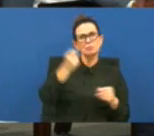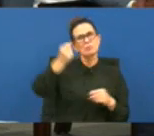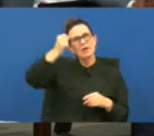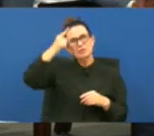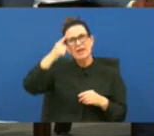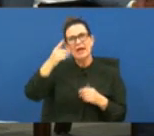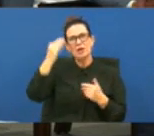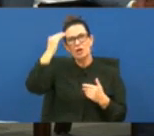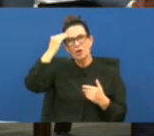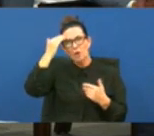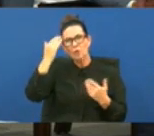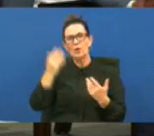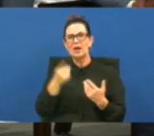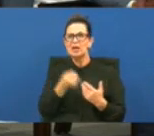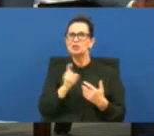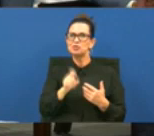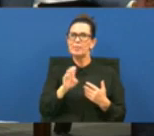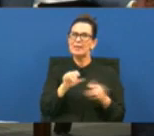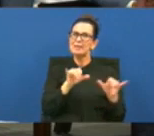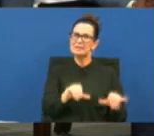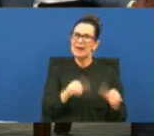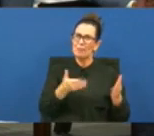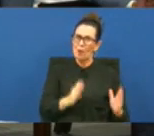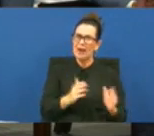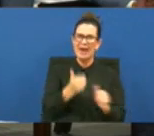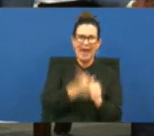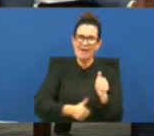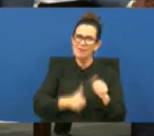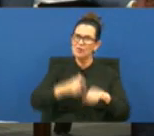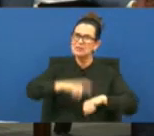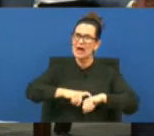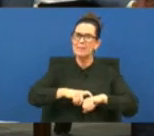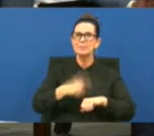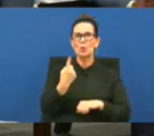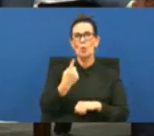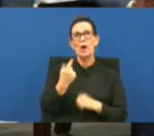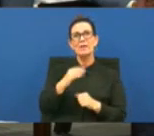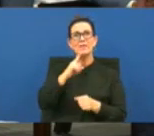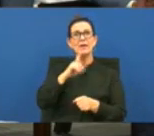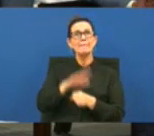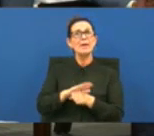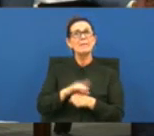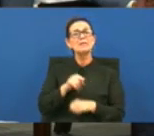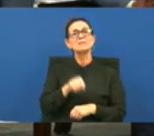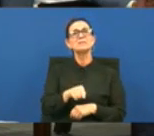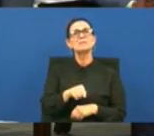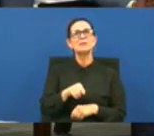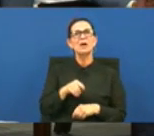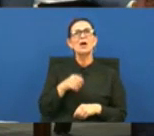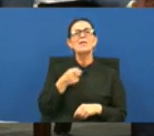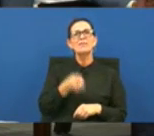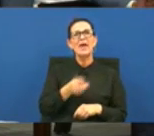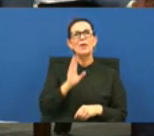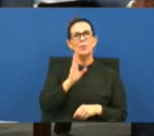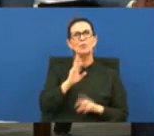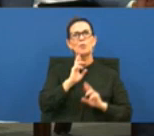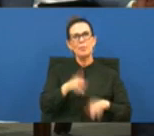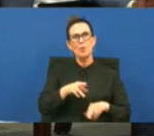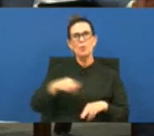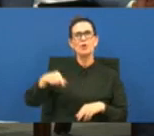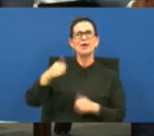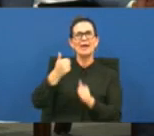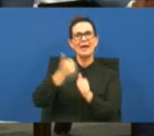it be in the same format every single time one of the commitments was that the bridge center would report quarterly